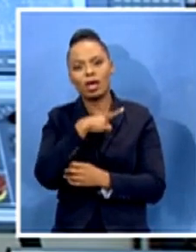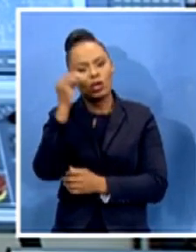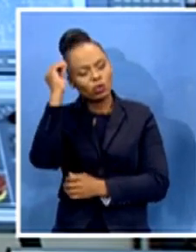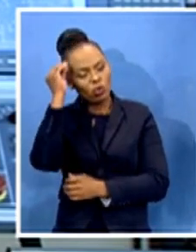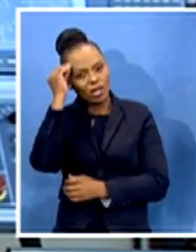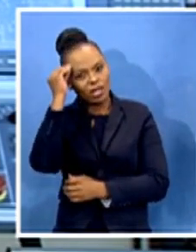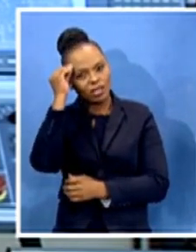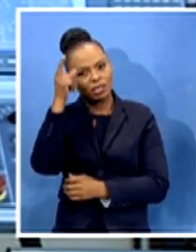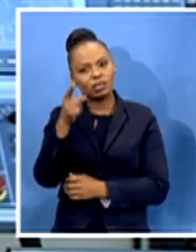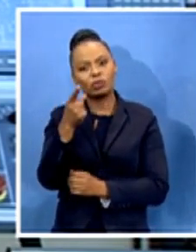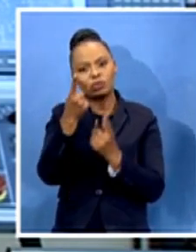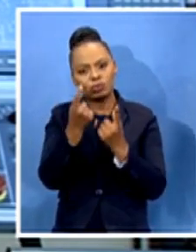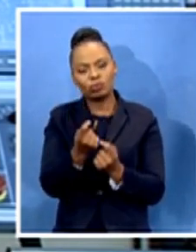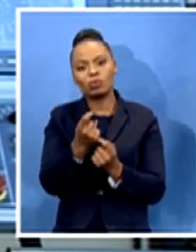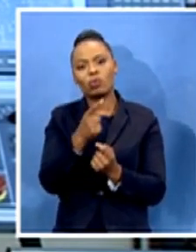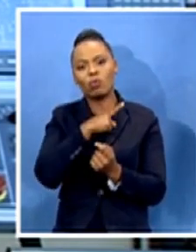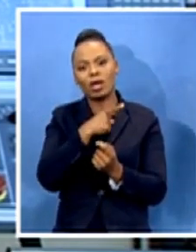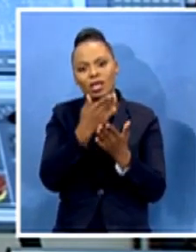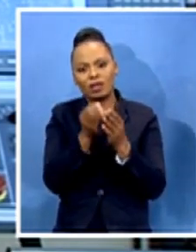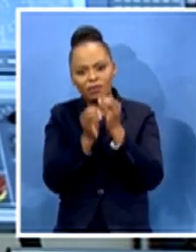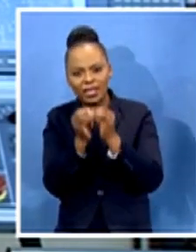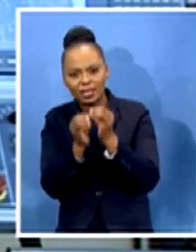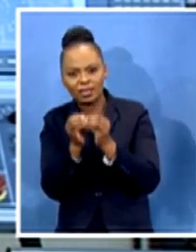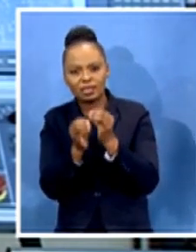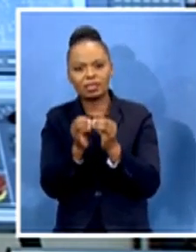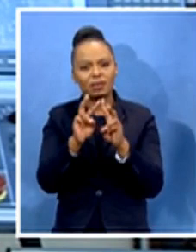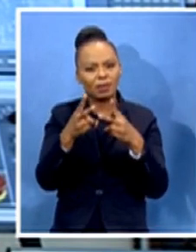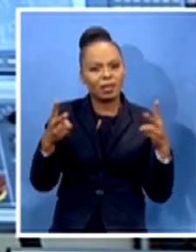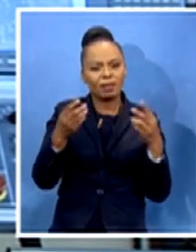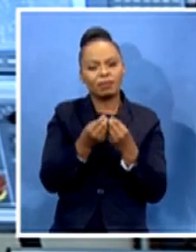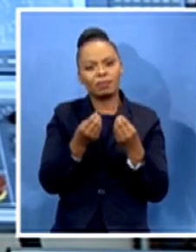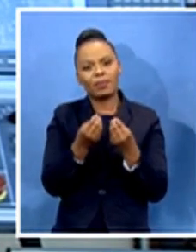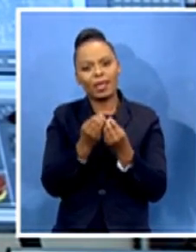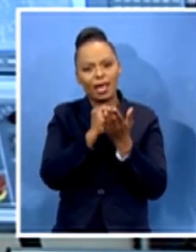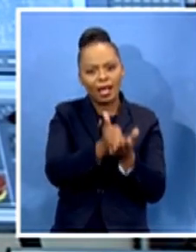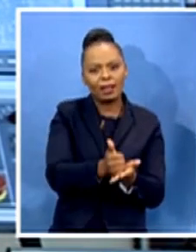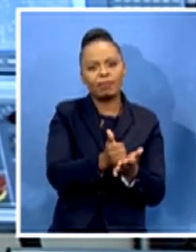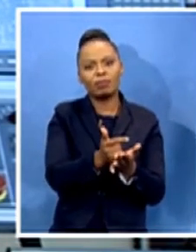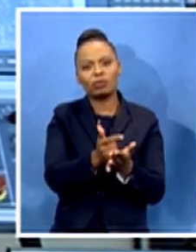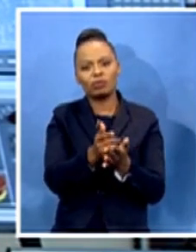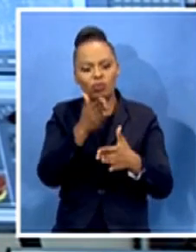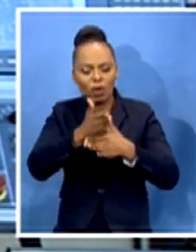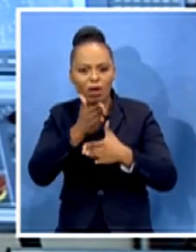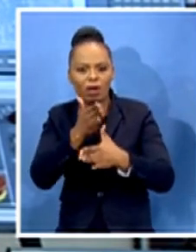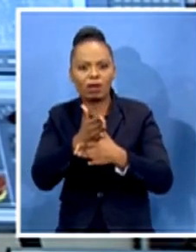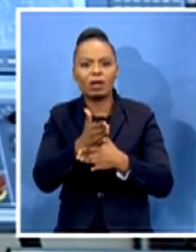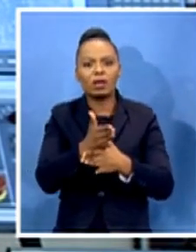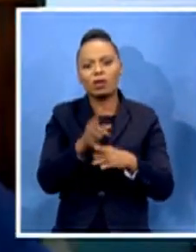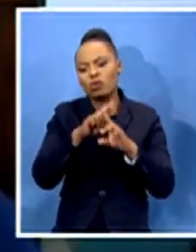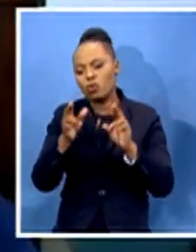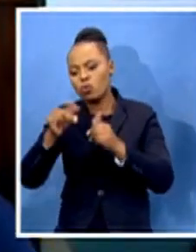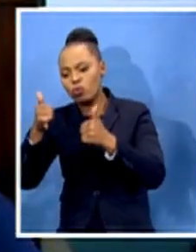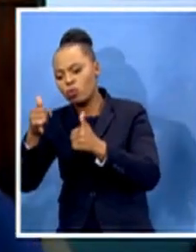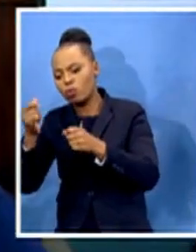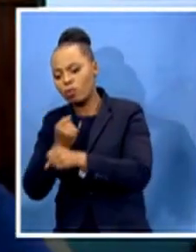that can help him to perform tasks. Maybe not as good as us, but at least he'll be able to perform the tasks.